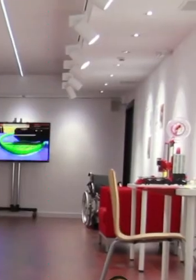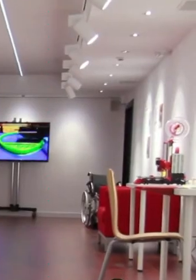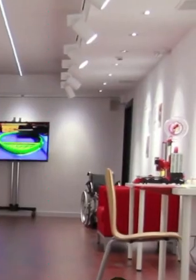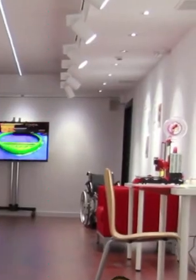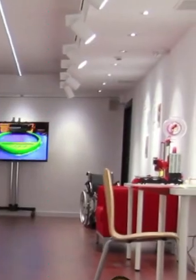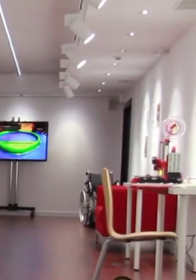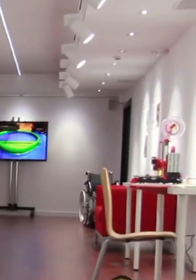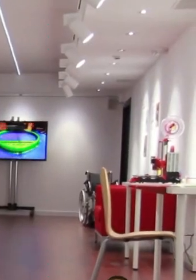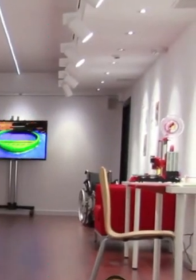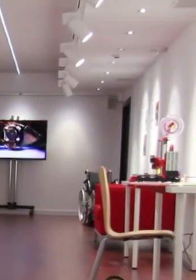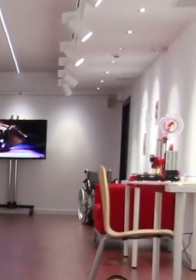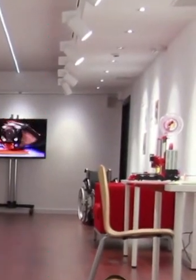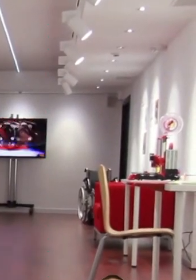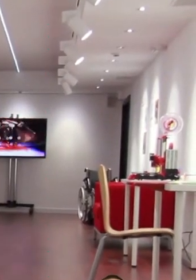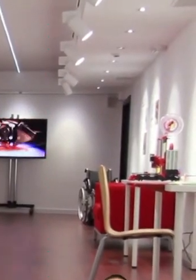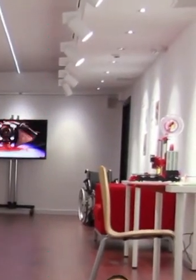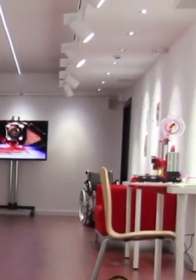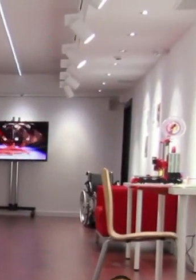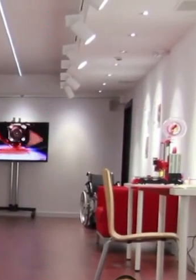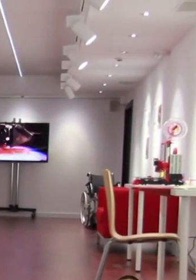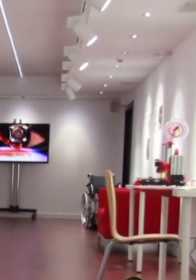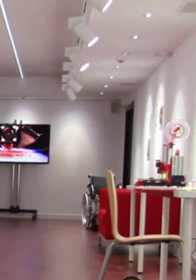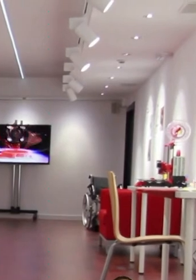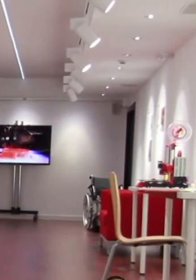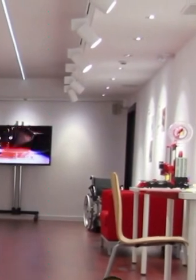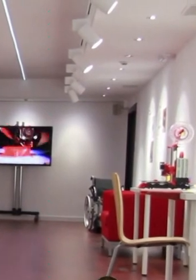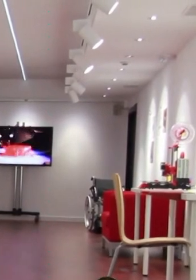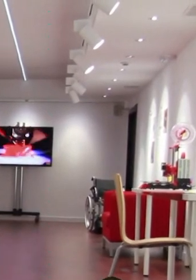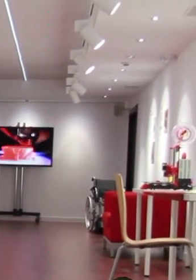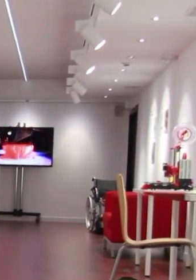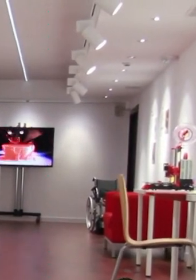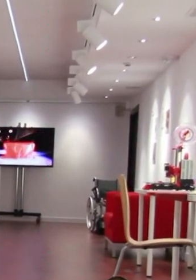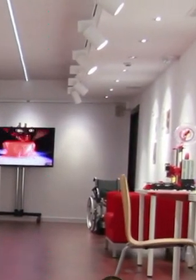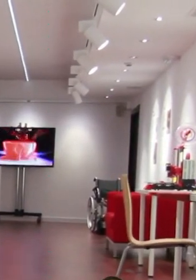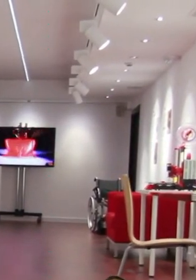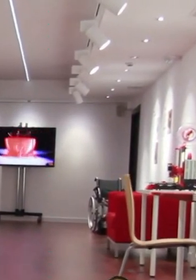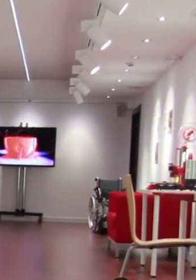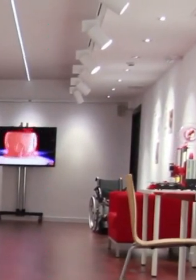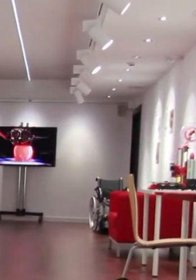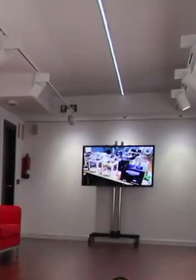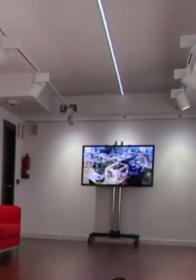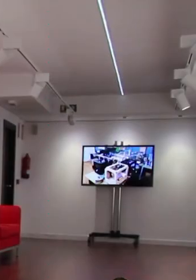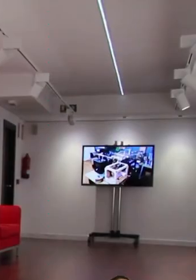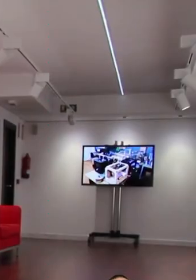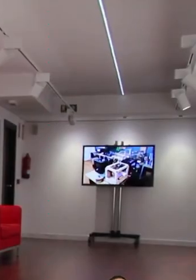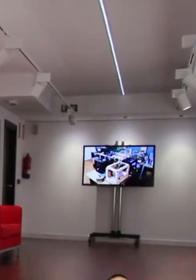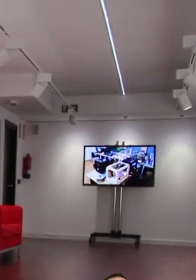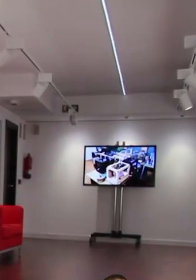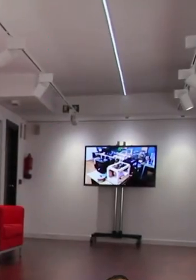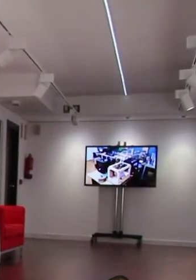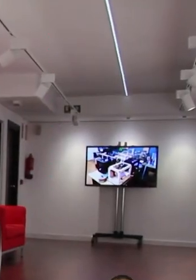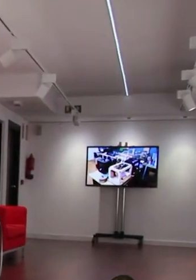A woman speaks in Spanish and a man is translating into sign language. Meanwhile, the nozzle of a 3D printer applies